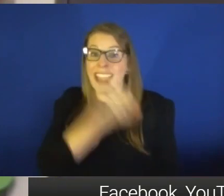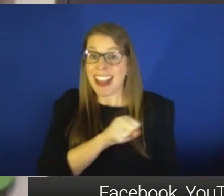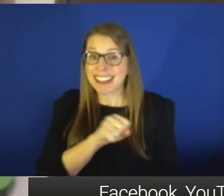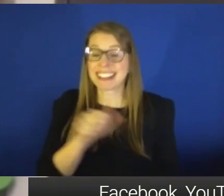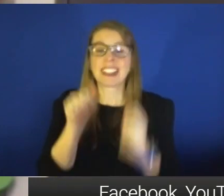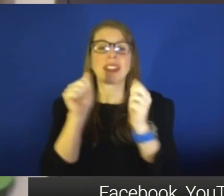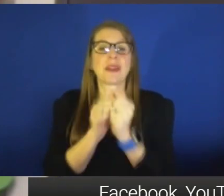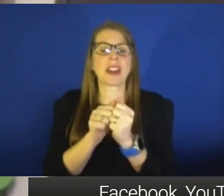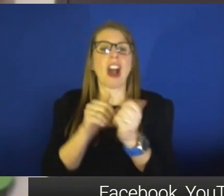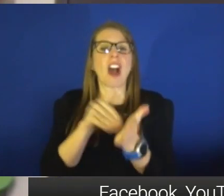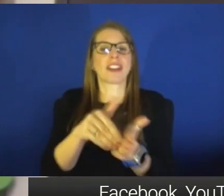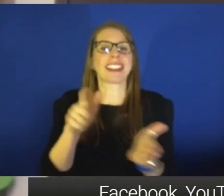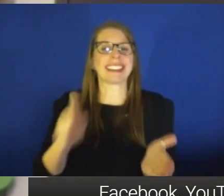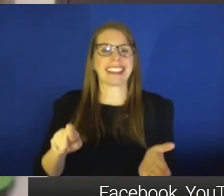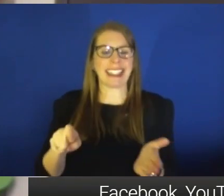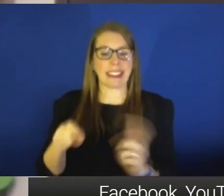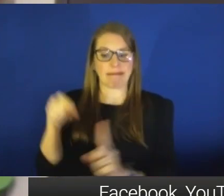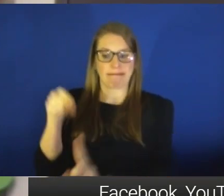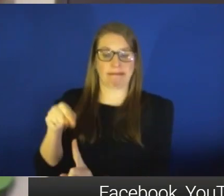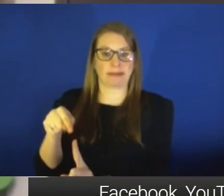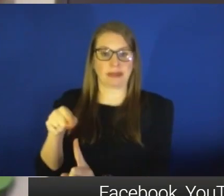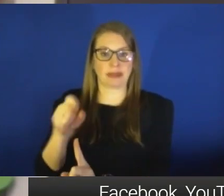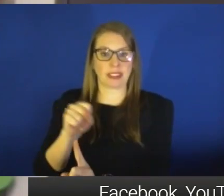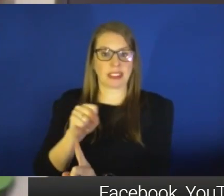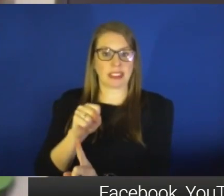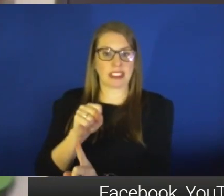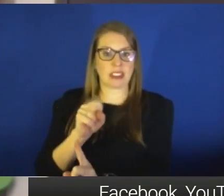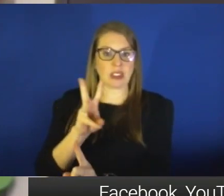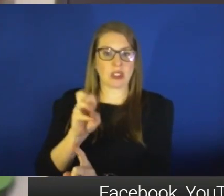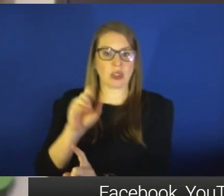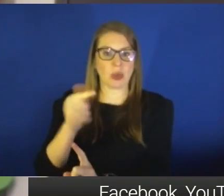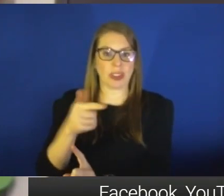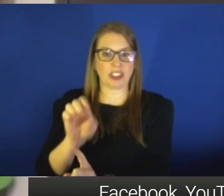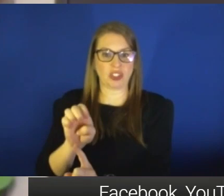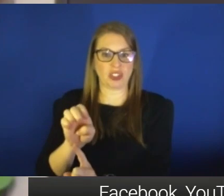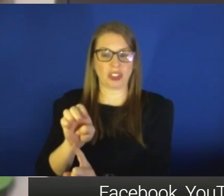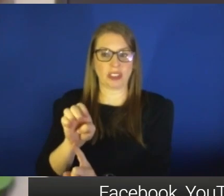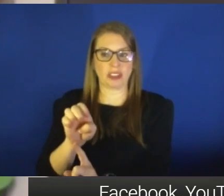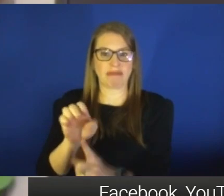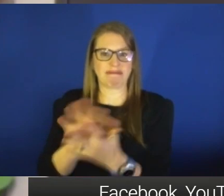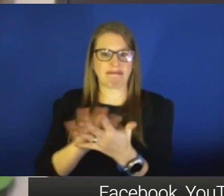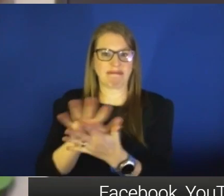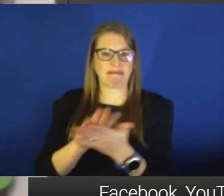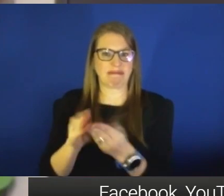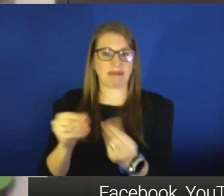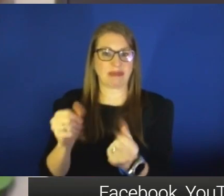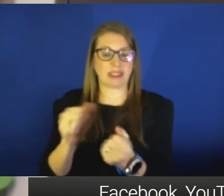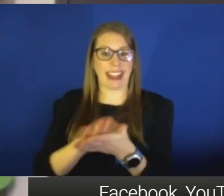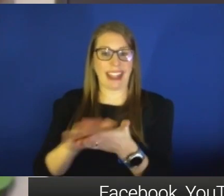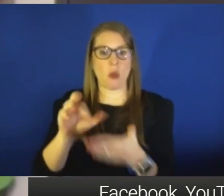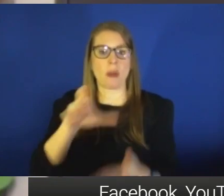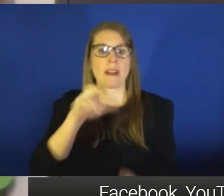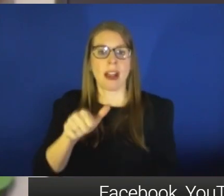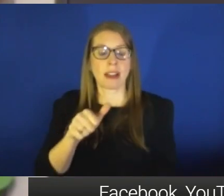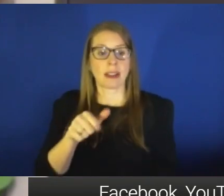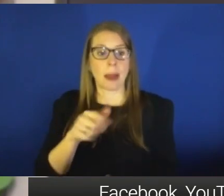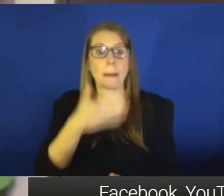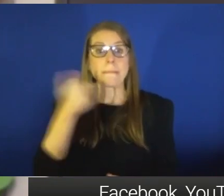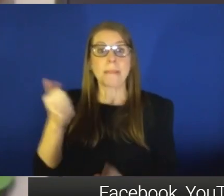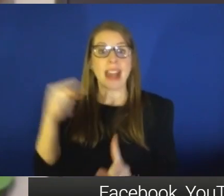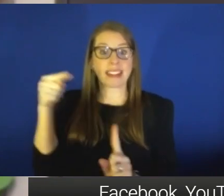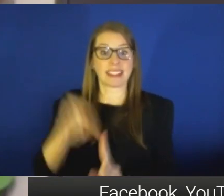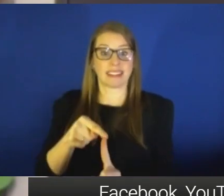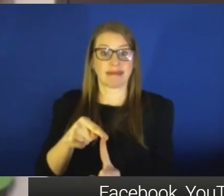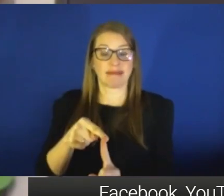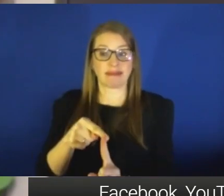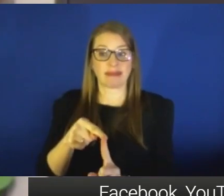often need an indicator of whether the sewage has been diluted or not. Guess what our best indicator is from a population,